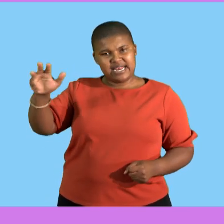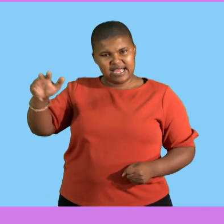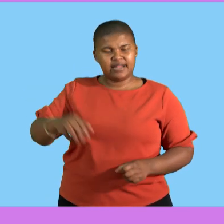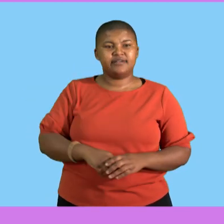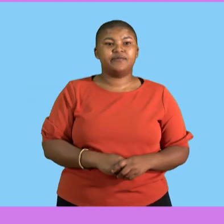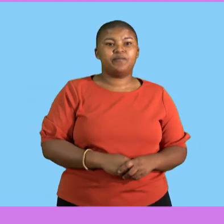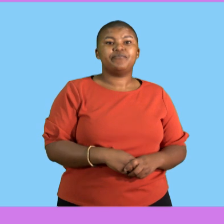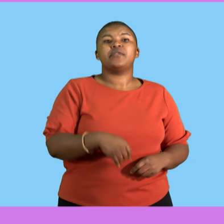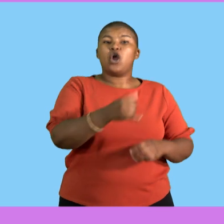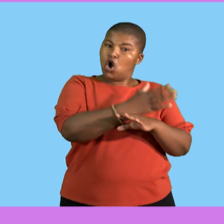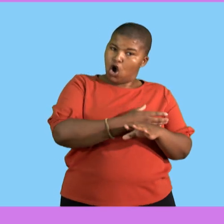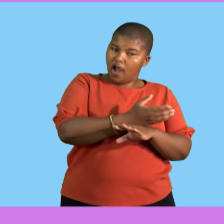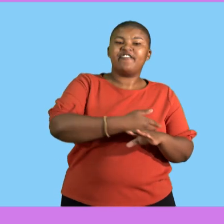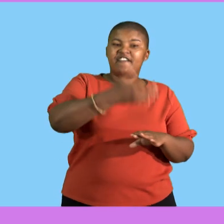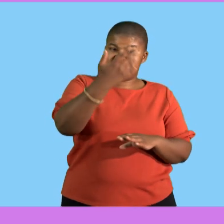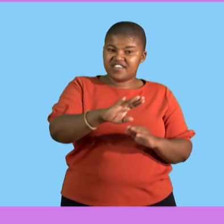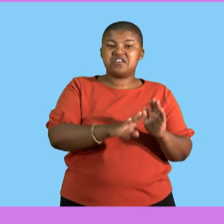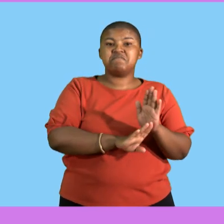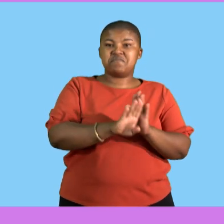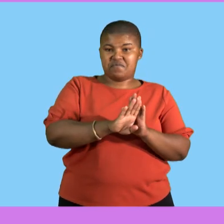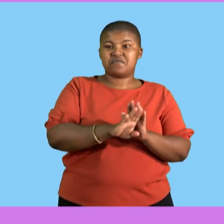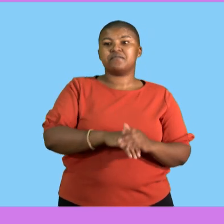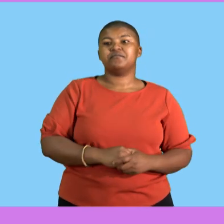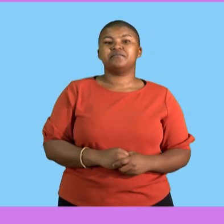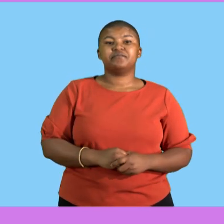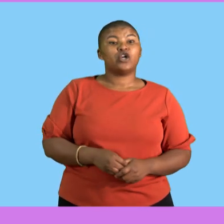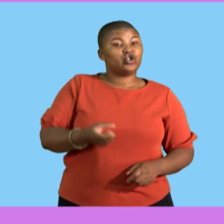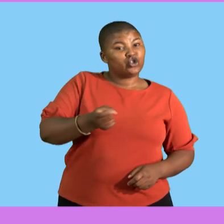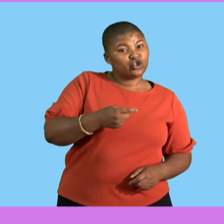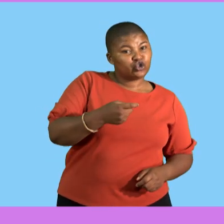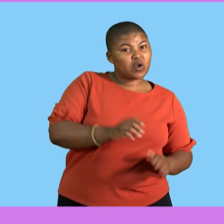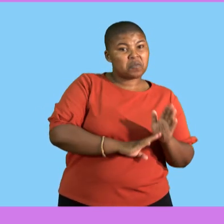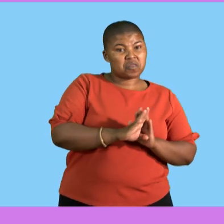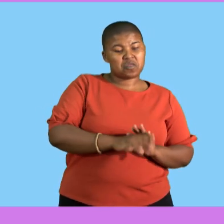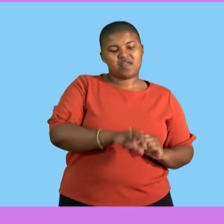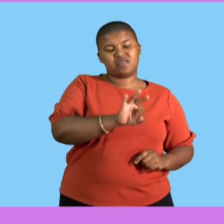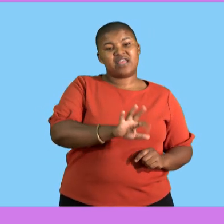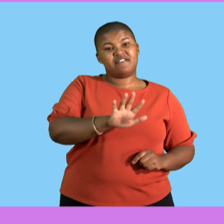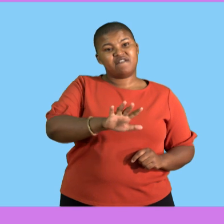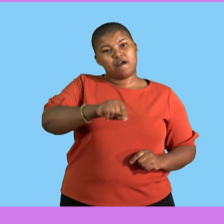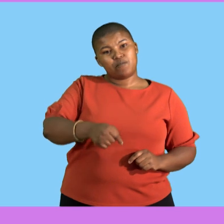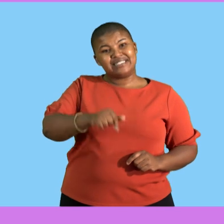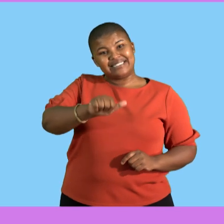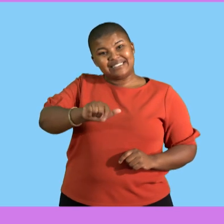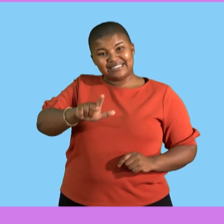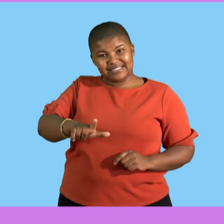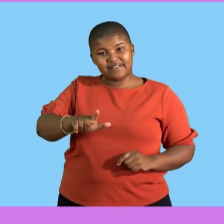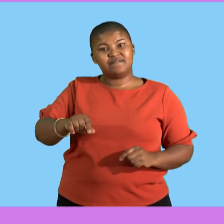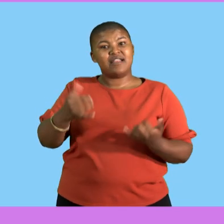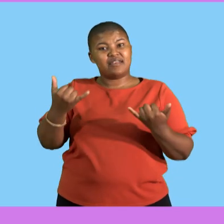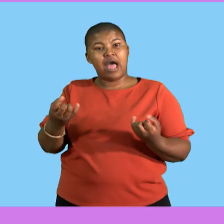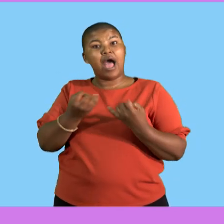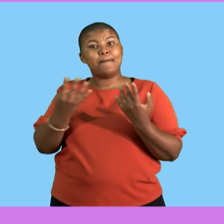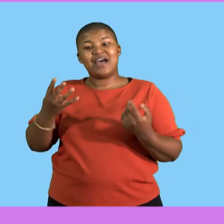also went up. Sugar went up from £35.67 to £40